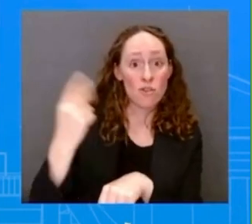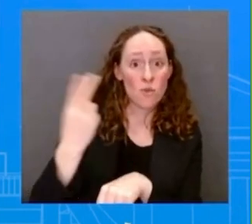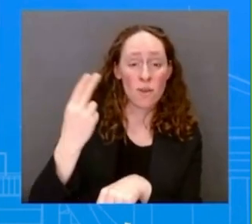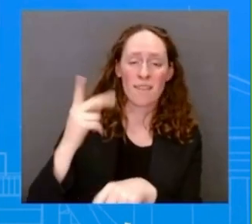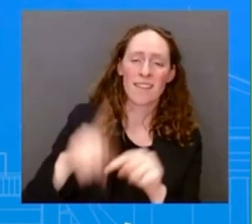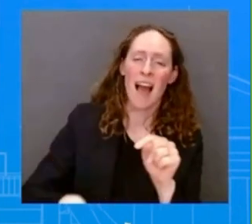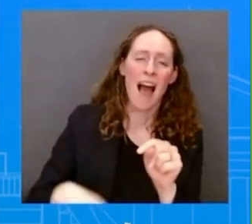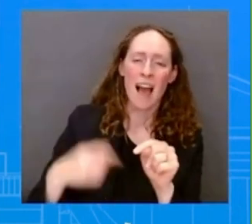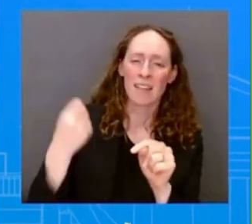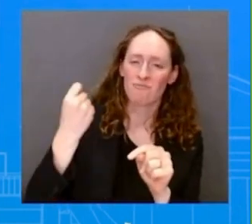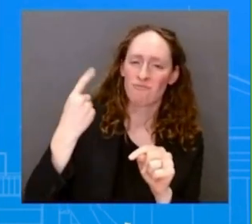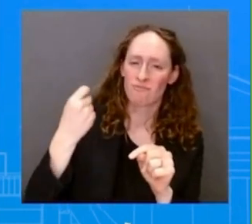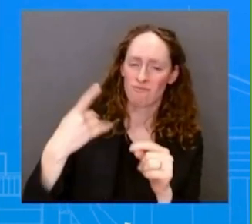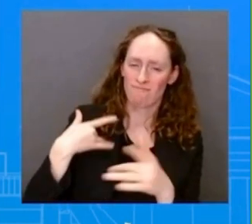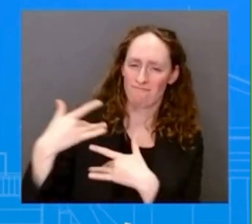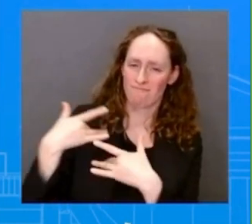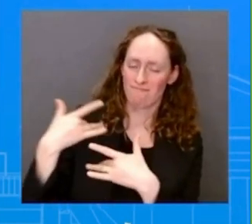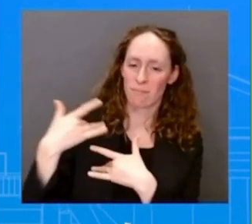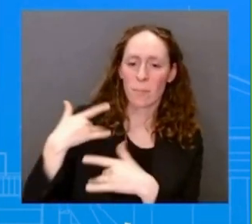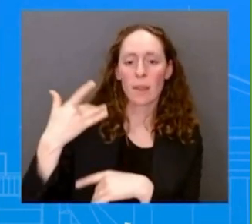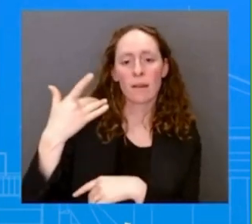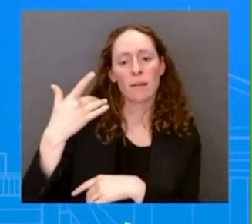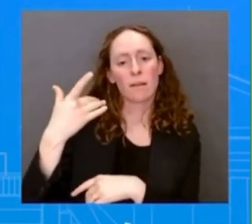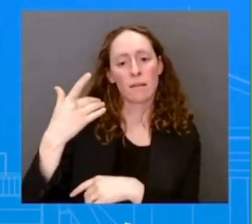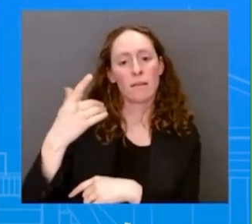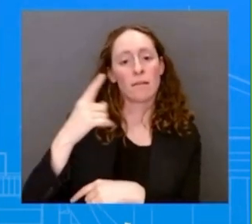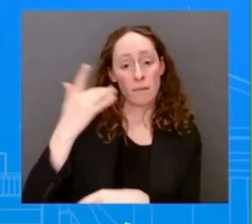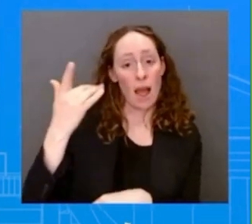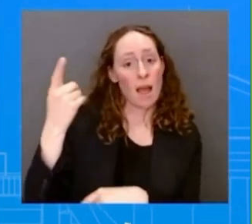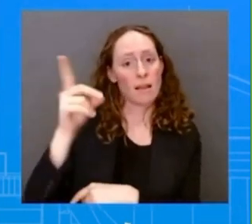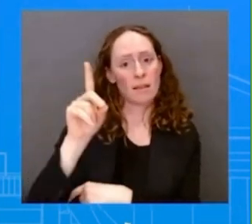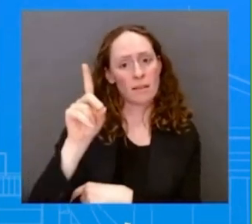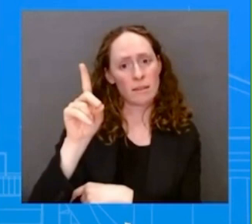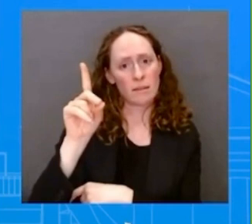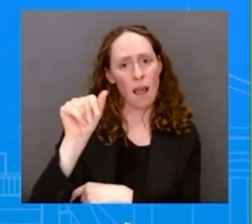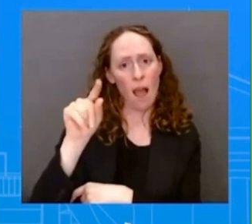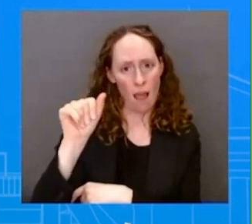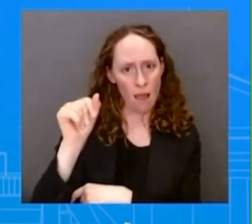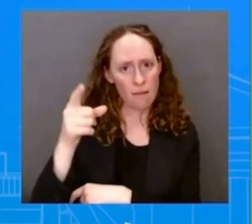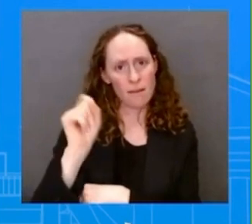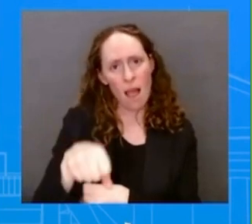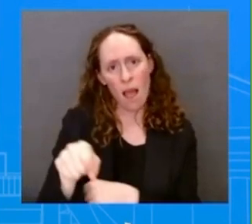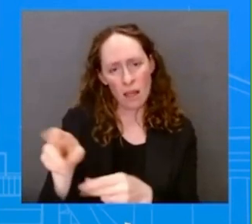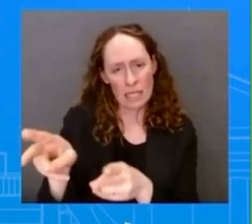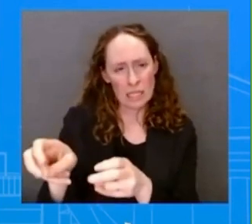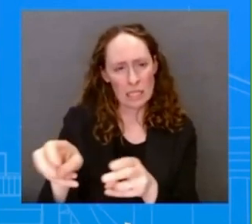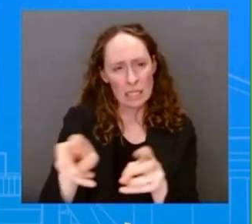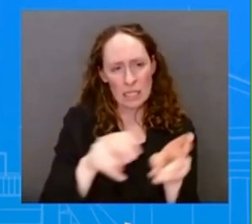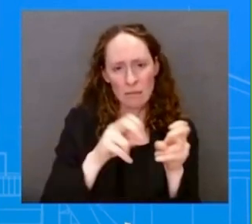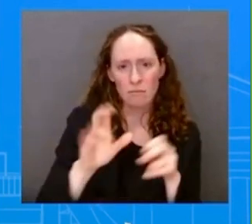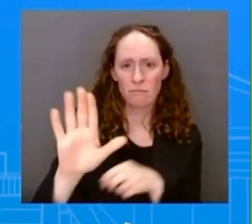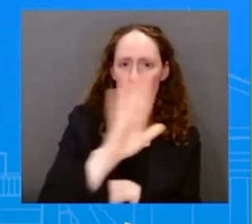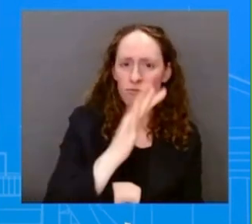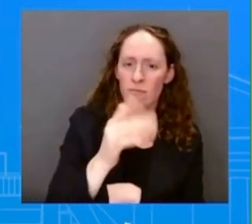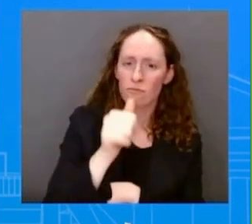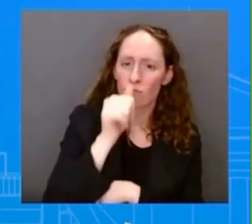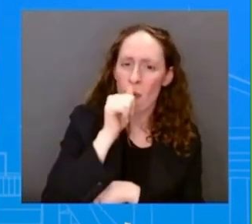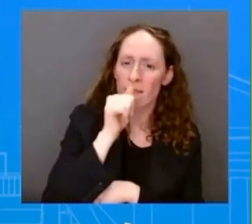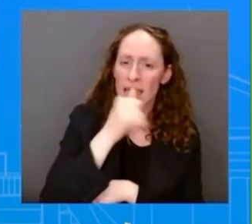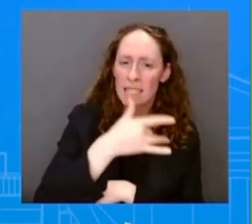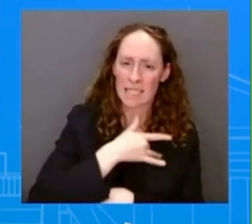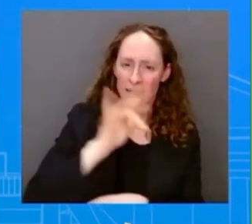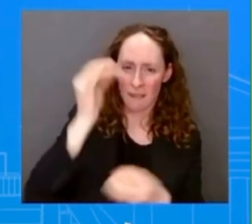as well as privacy concerns and just secrecy concerns.